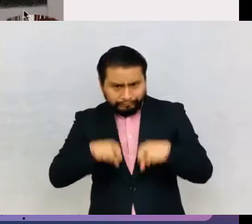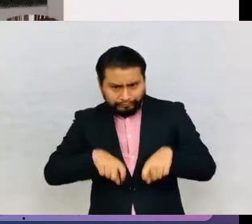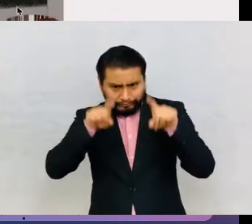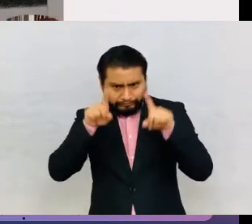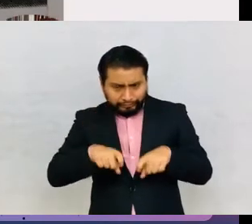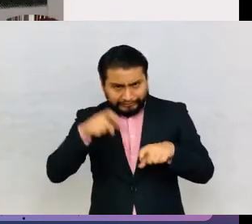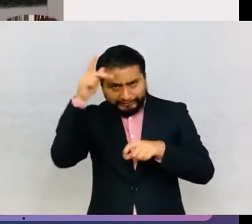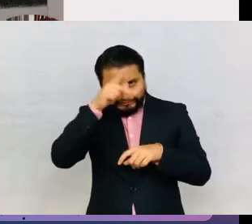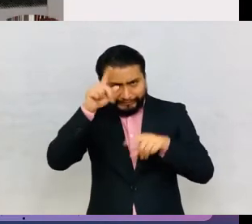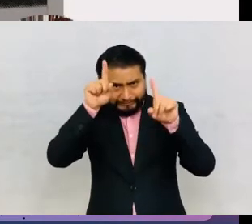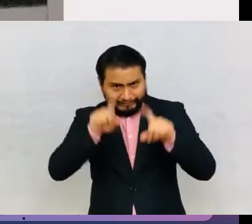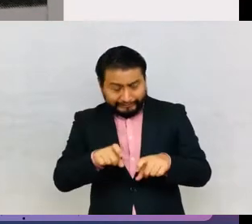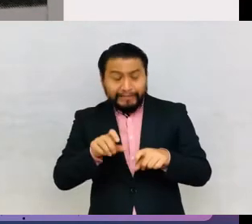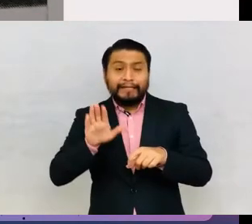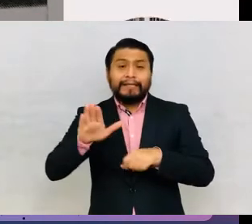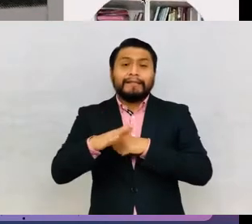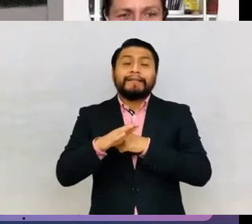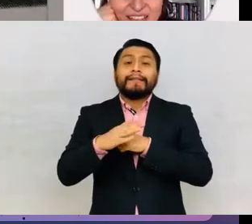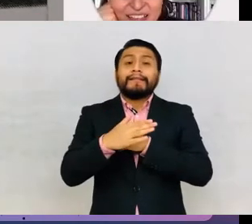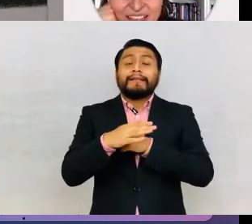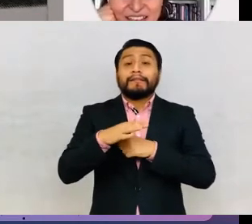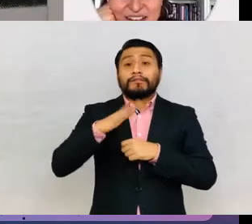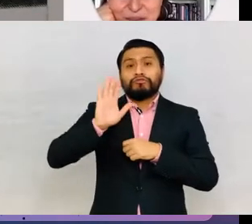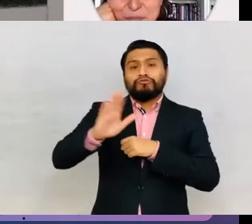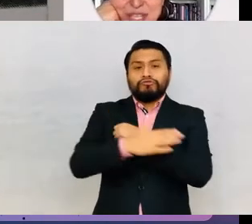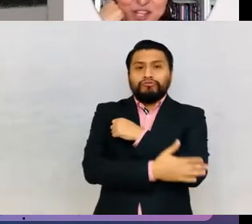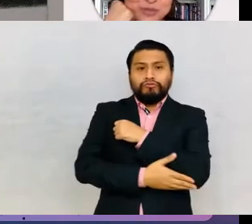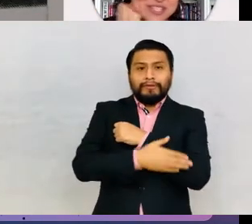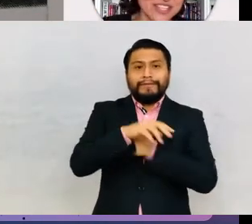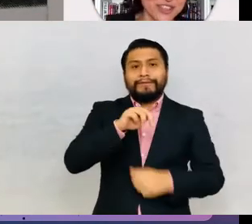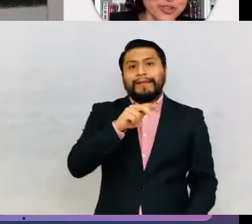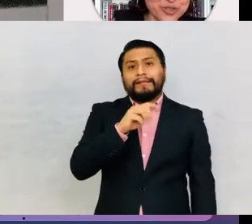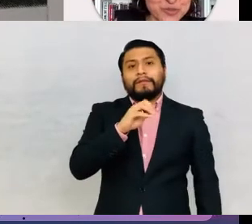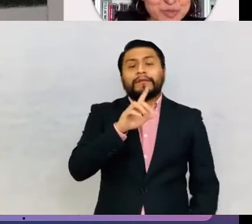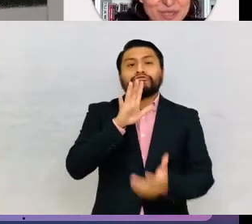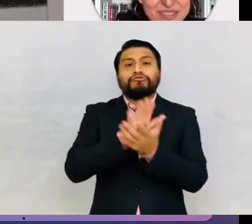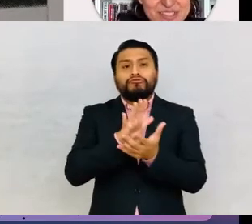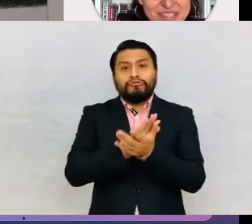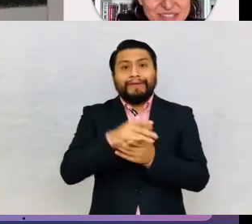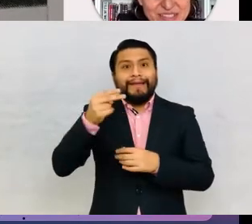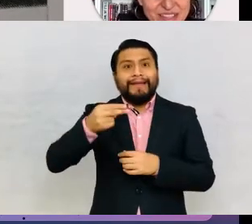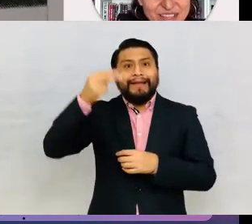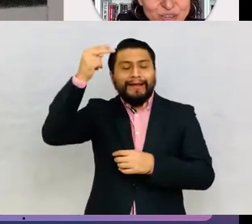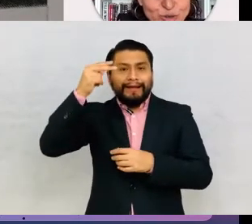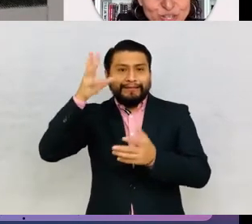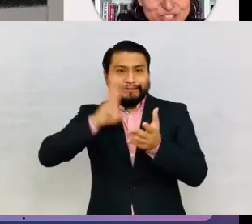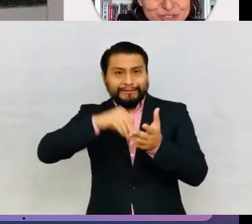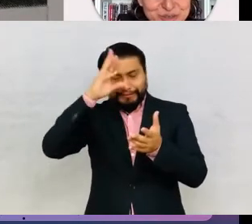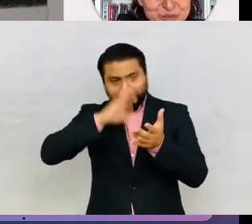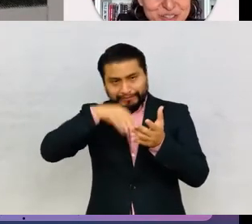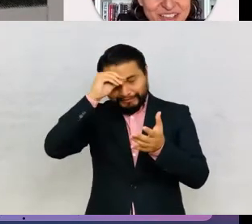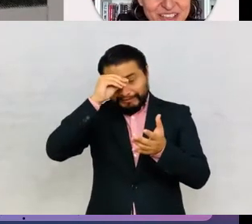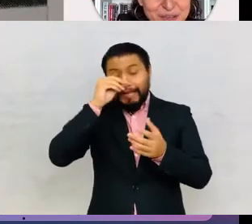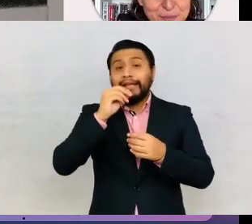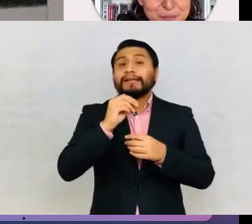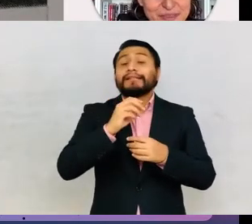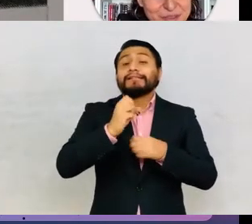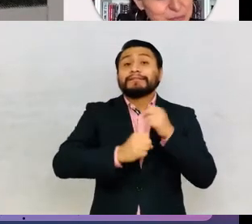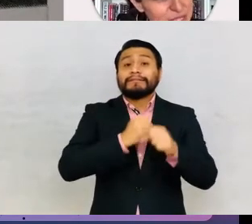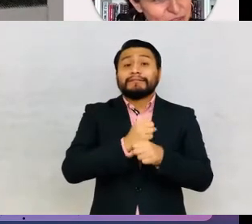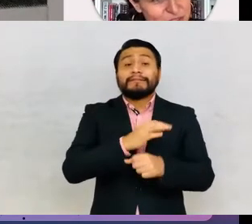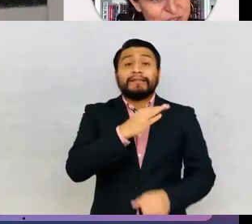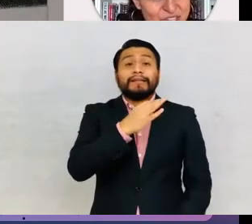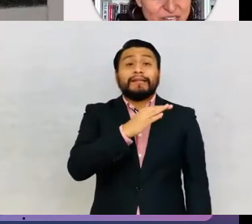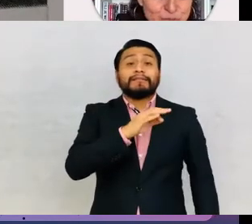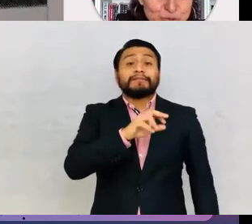at the National School of Higher Studies in 1926, and with this, I say